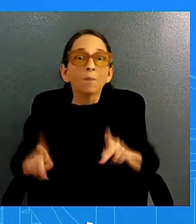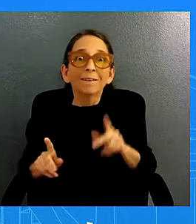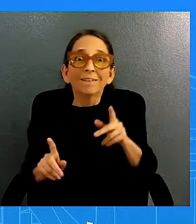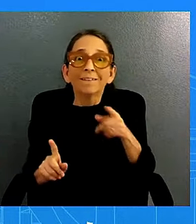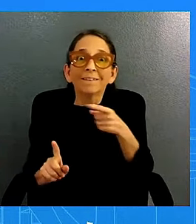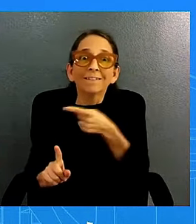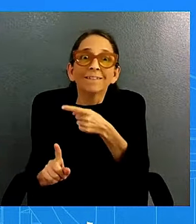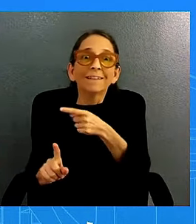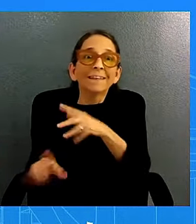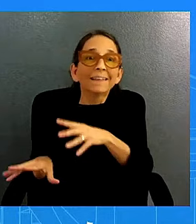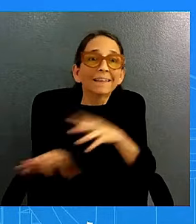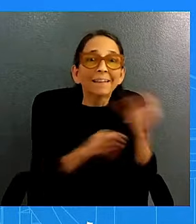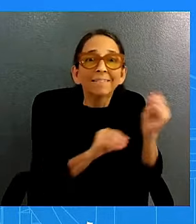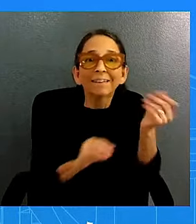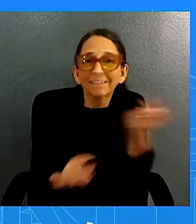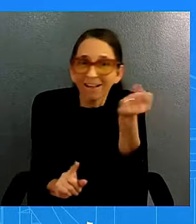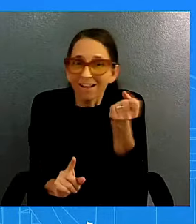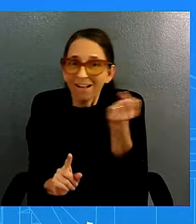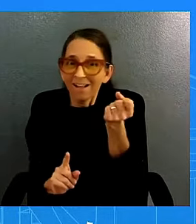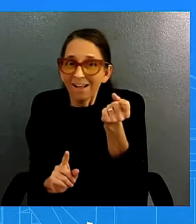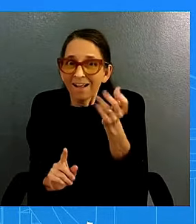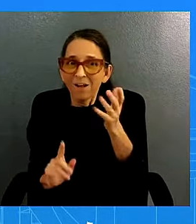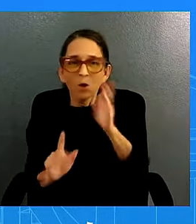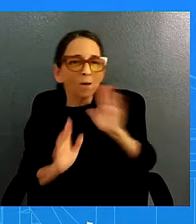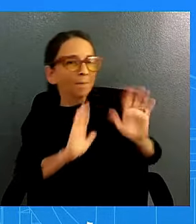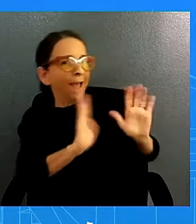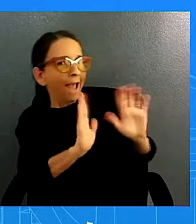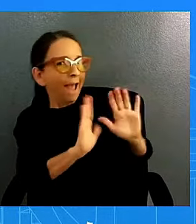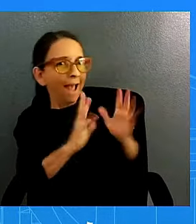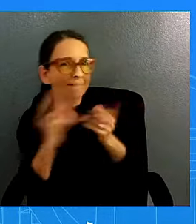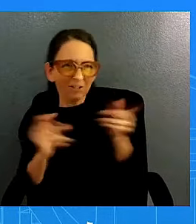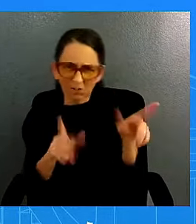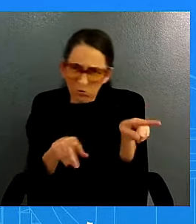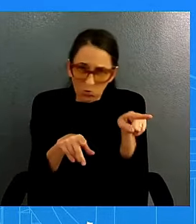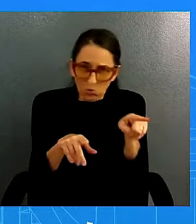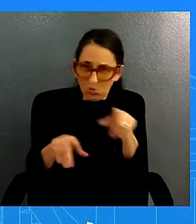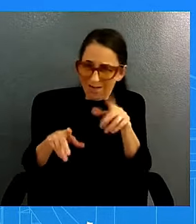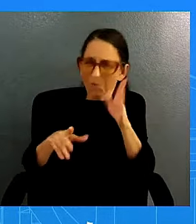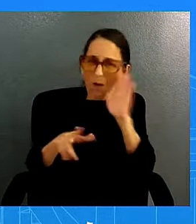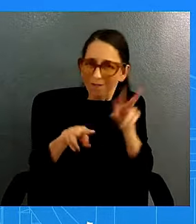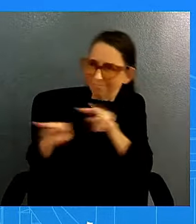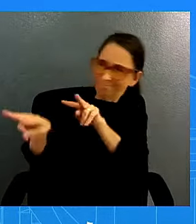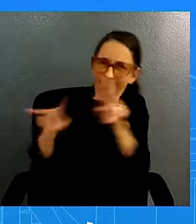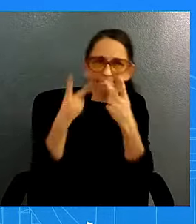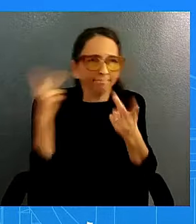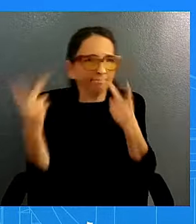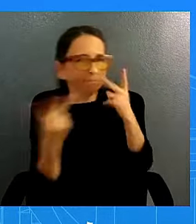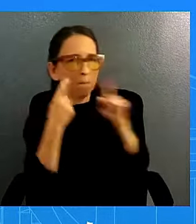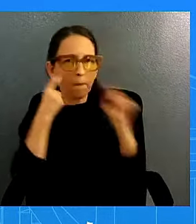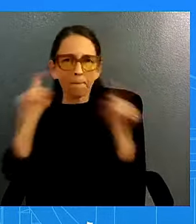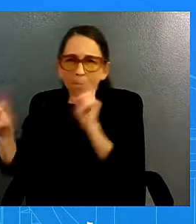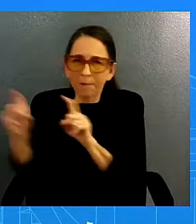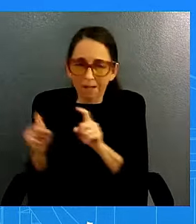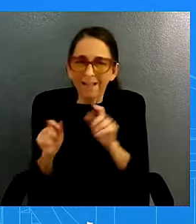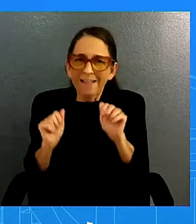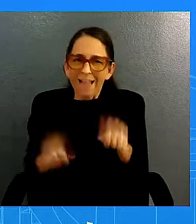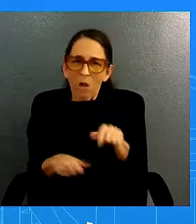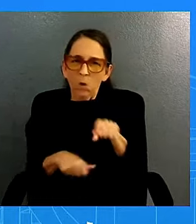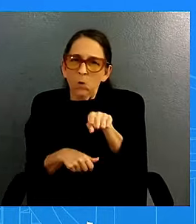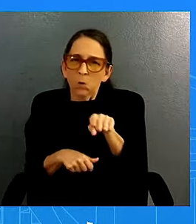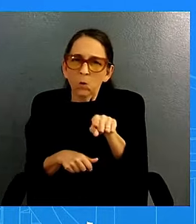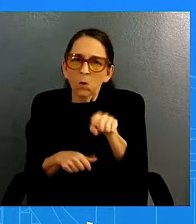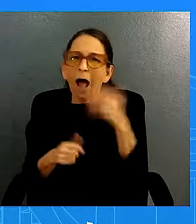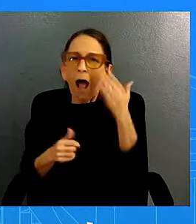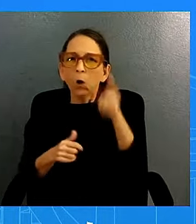to the leaders on saturday there's going to be there's there's but but can you also appreciate i hear you all but can you also